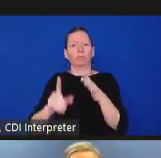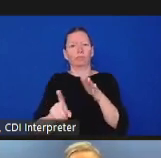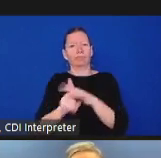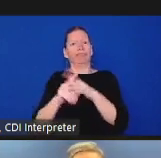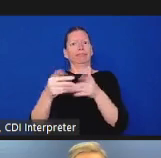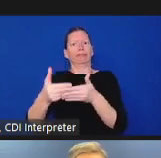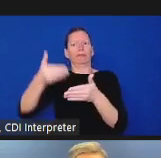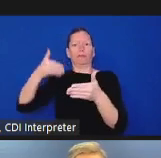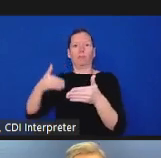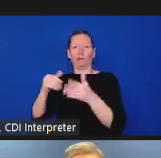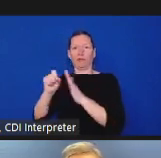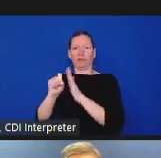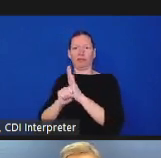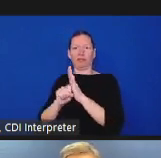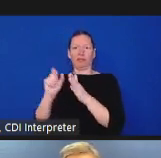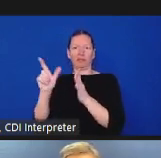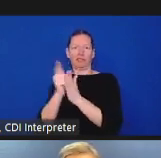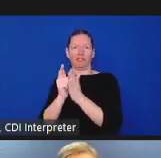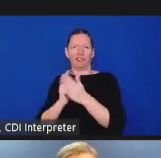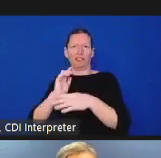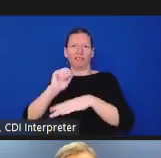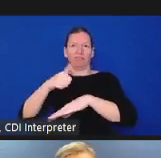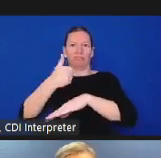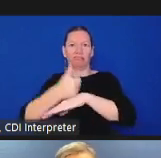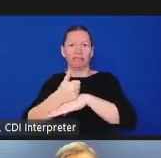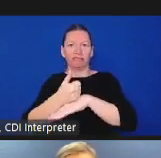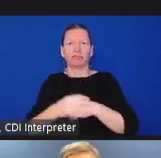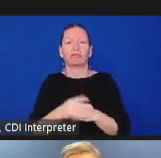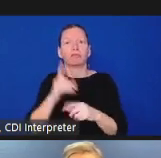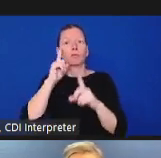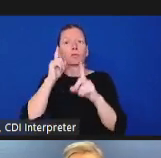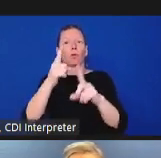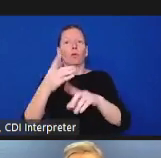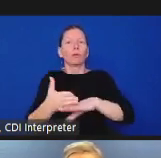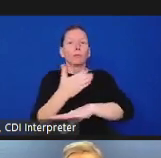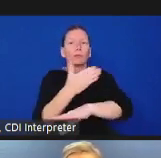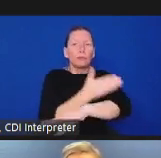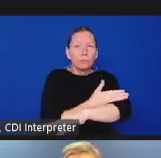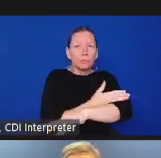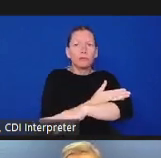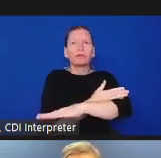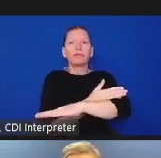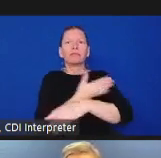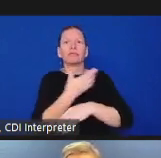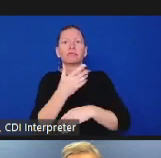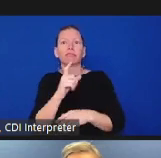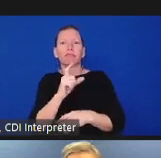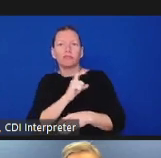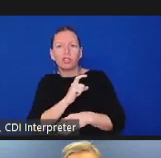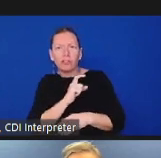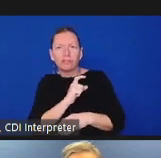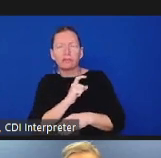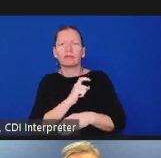enforcement policing but also correctional services um and in the county of los angeles